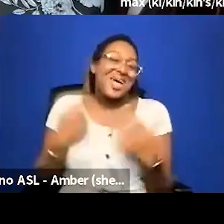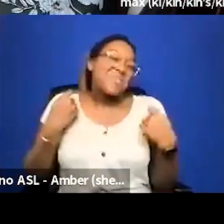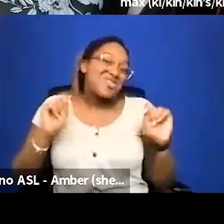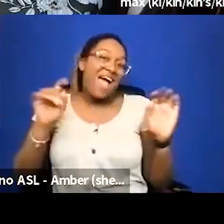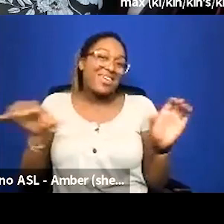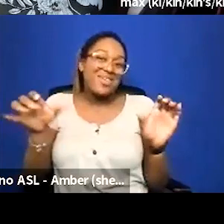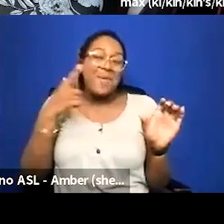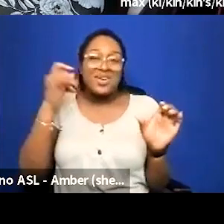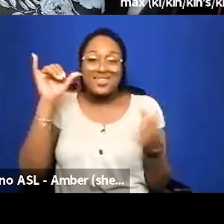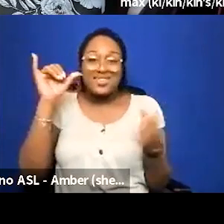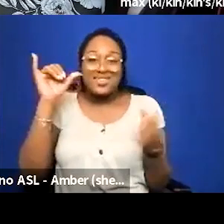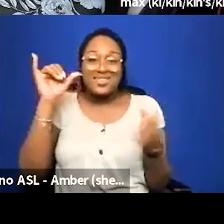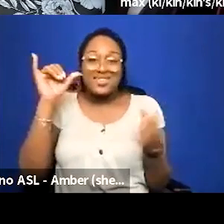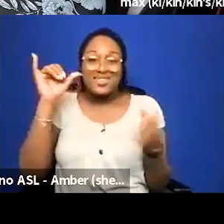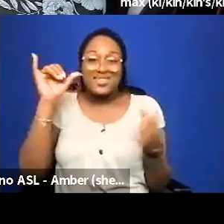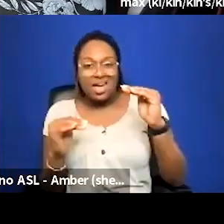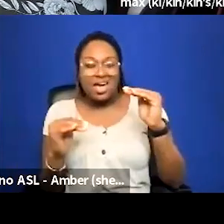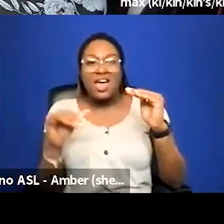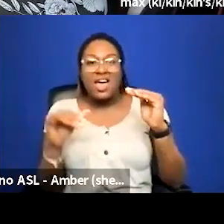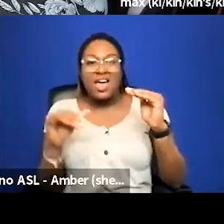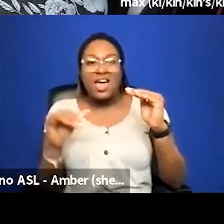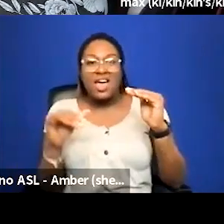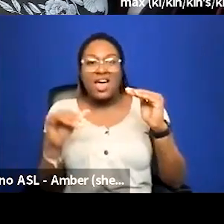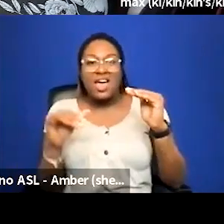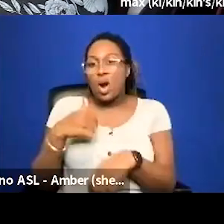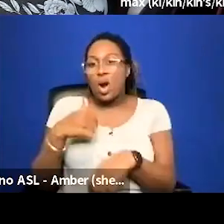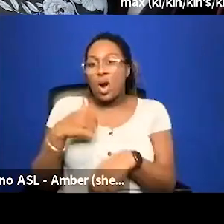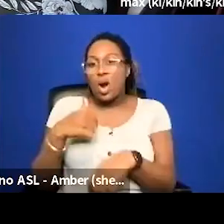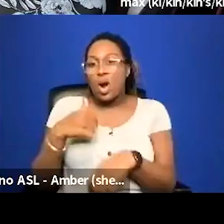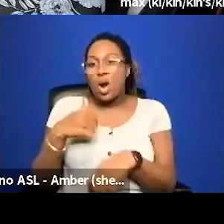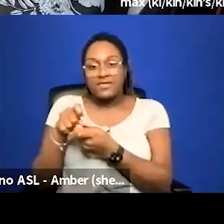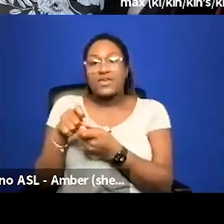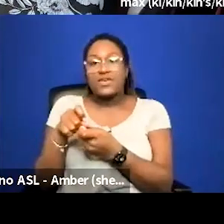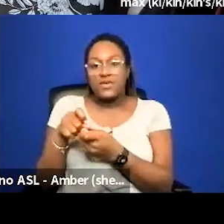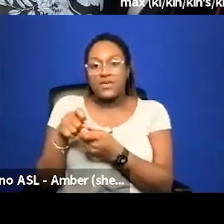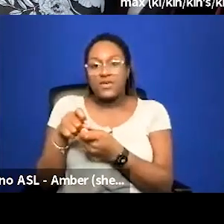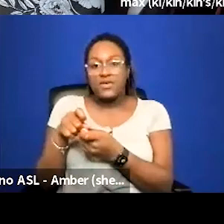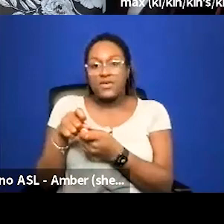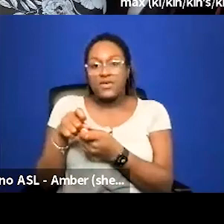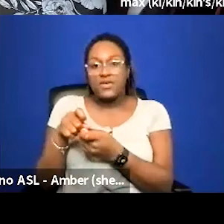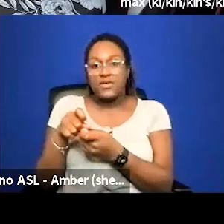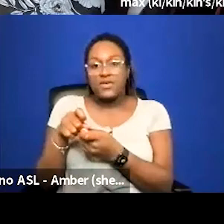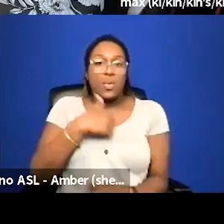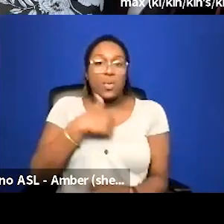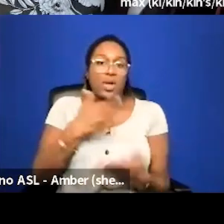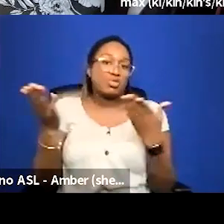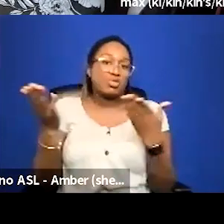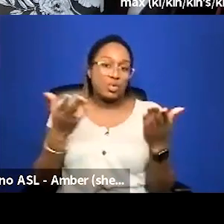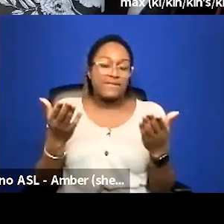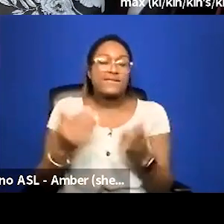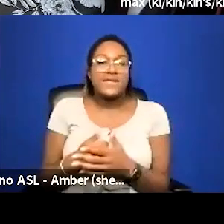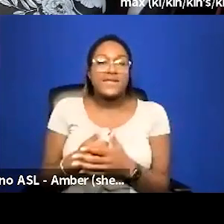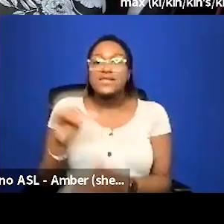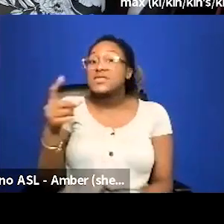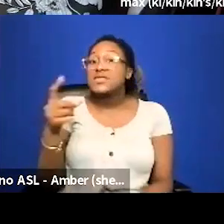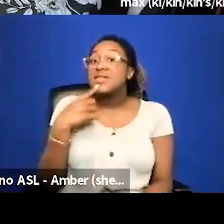disparity and because of the work that i do specifically in mutual aid for the people that we talk about that i serve because like you said the money